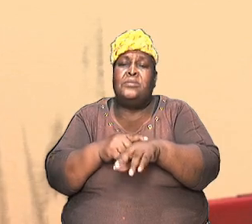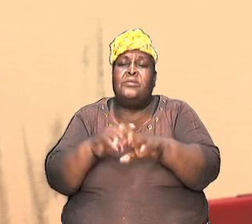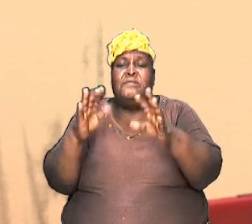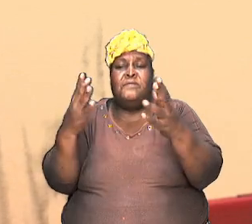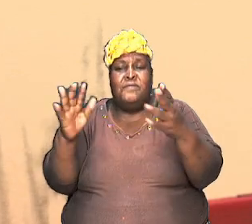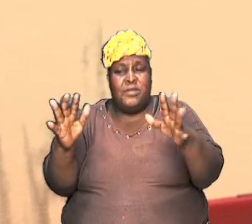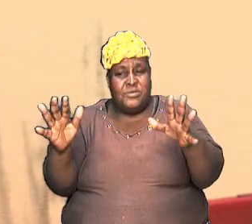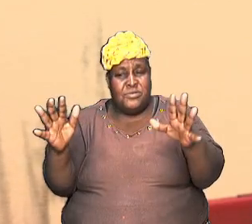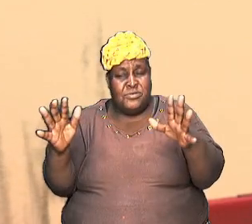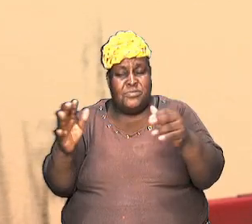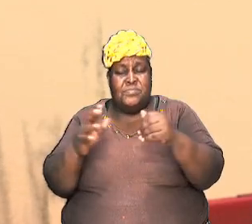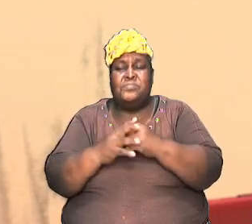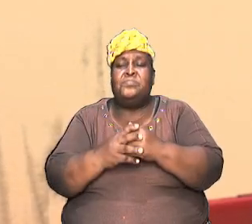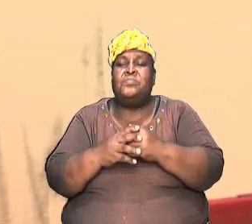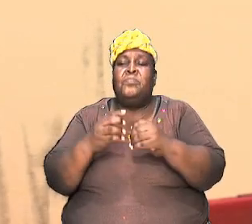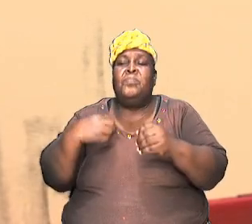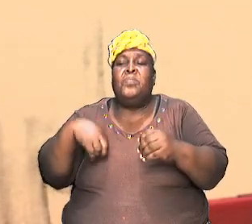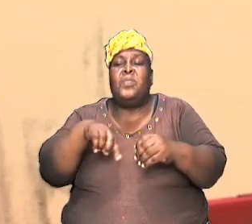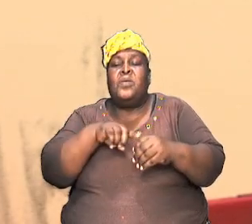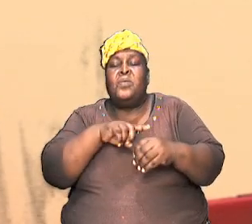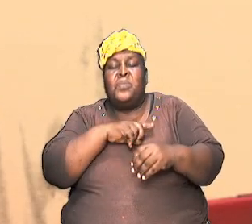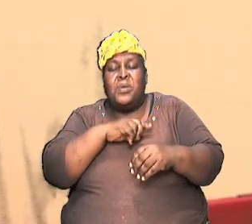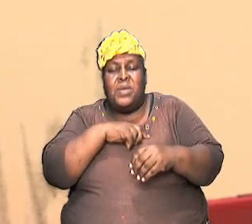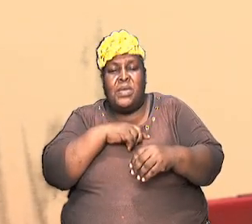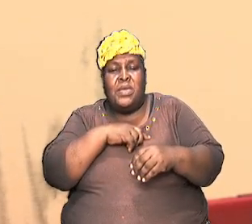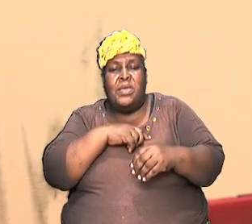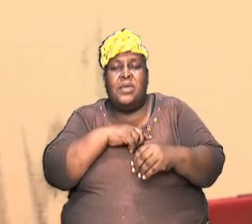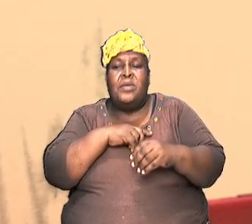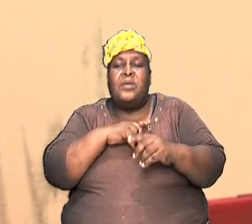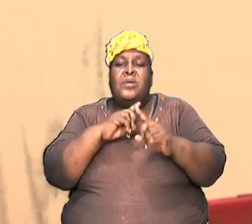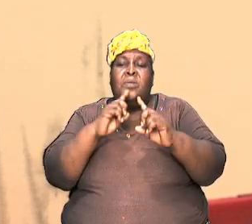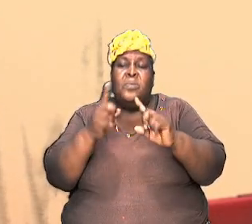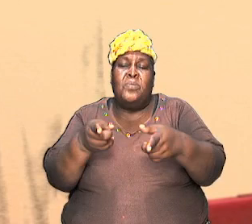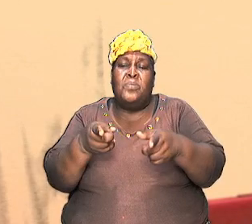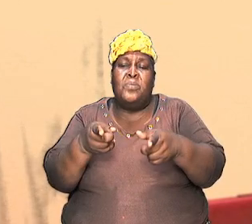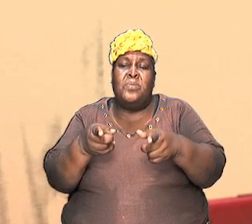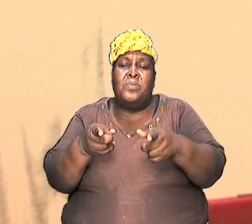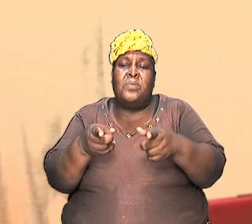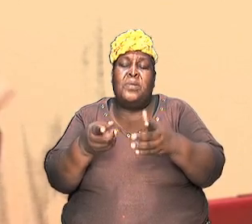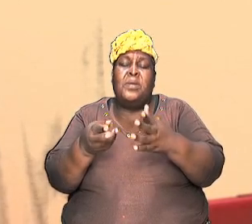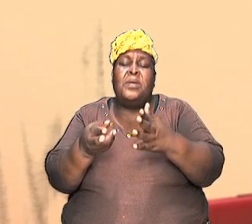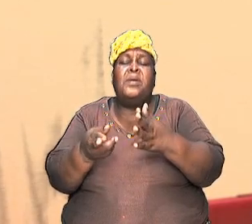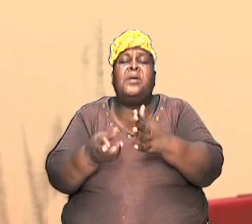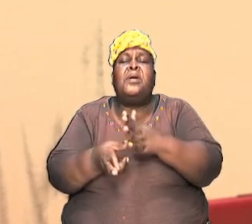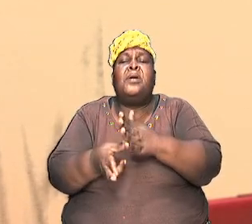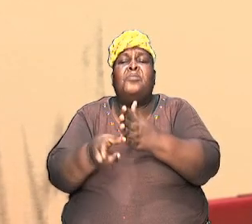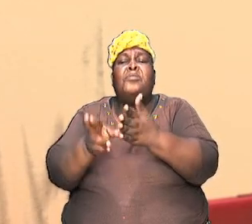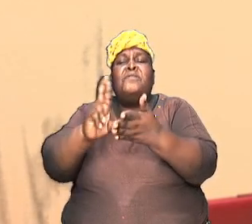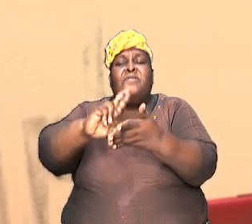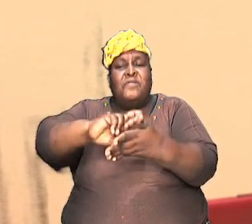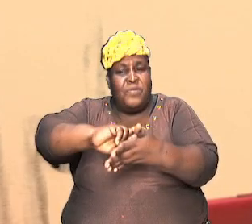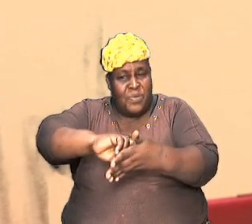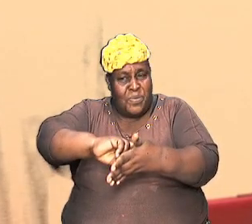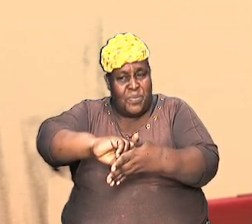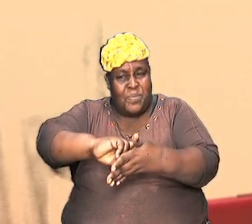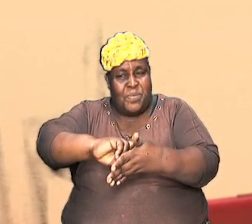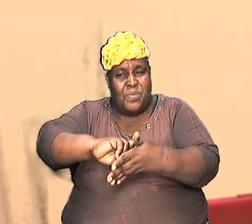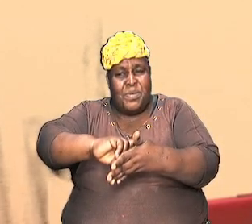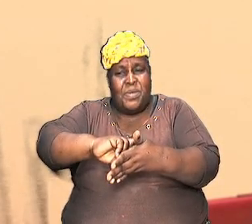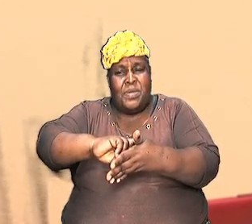To do that we certainly will be going through doing a bit of review and